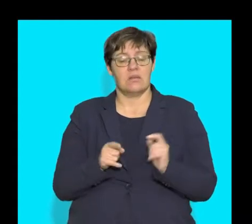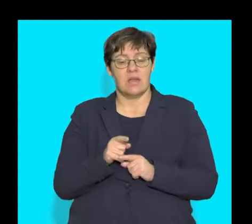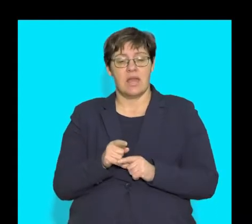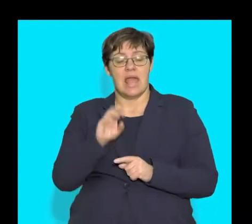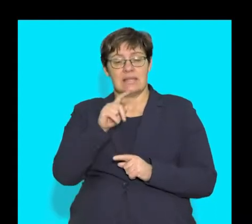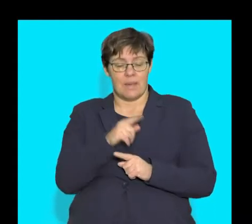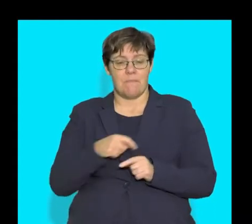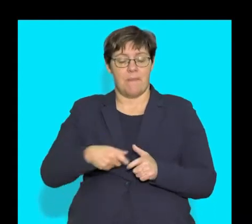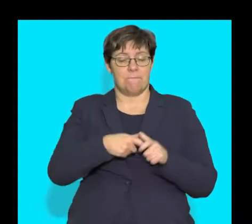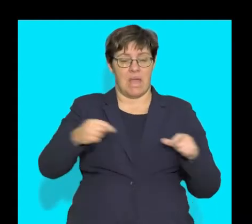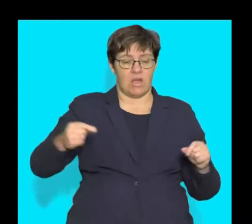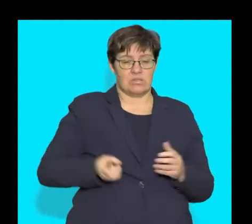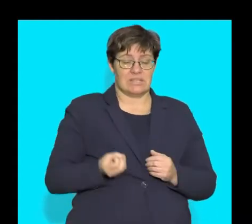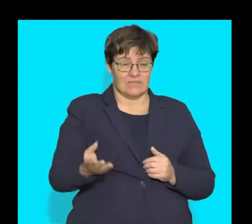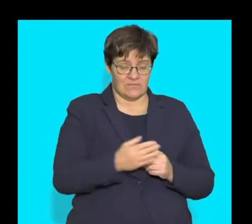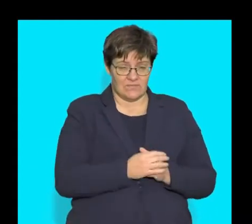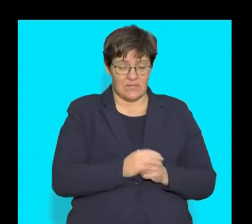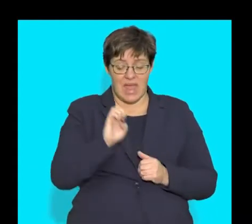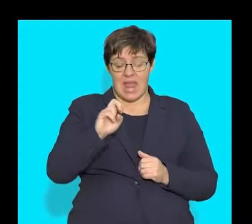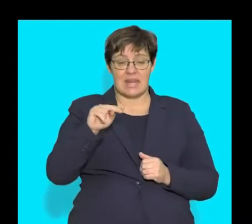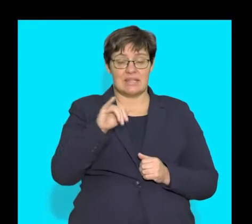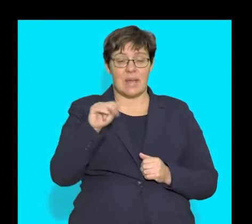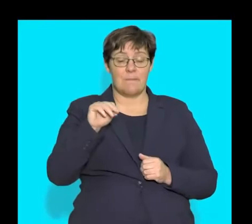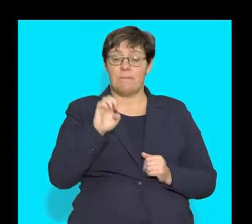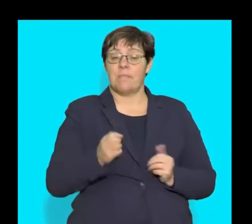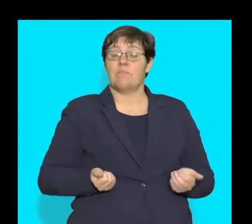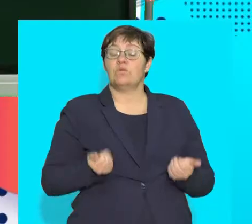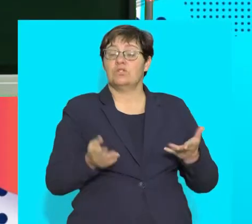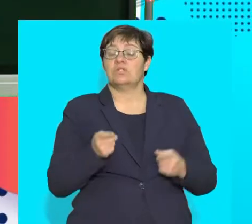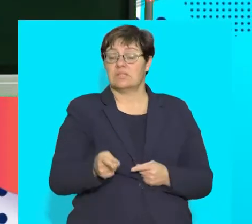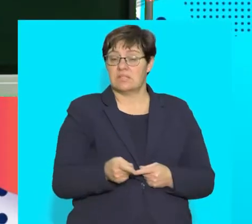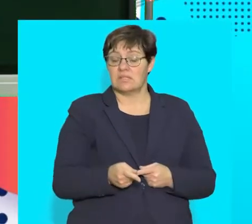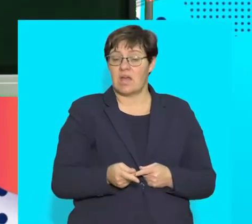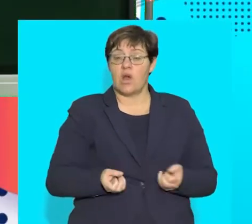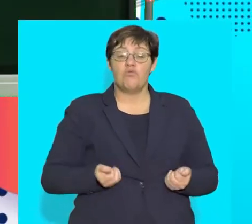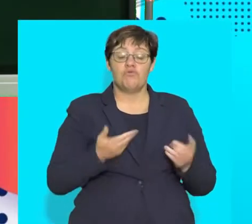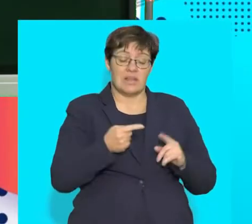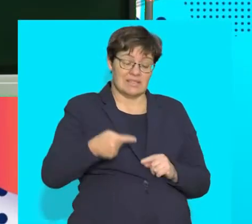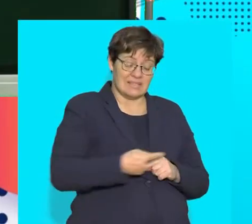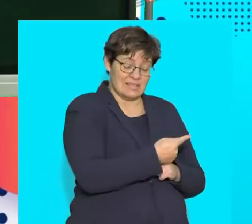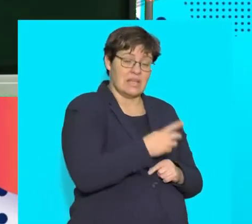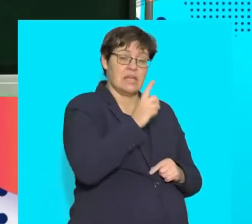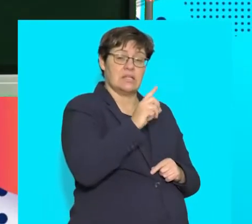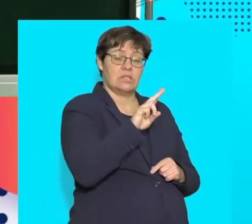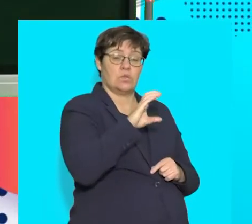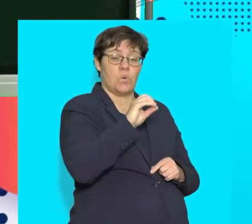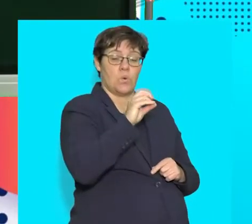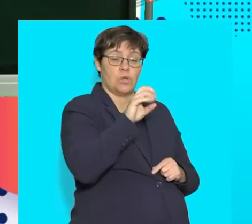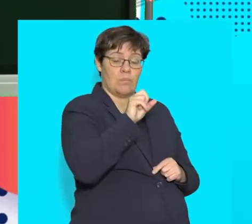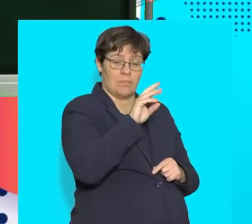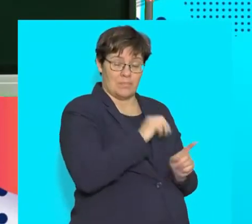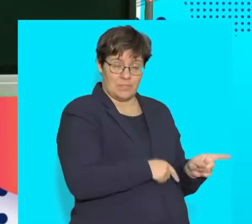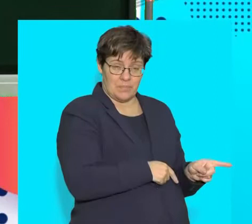enzymes secreted by the pancreas. Guys, remember that the enzymes produced by the pancreas are released into the duodenum.